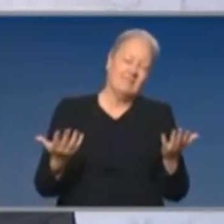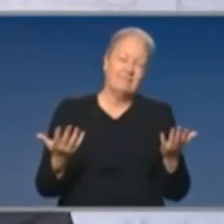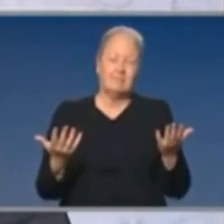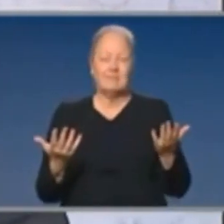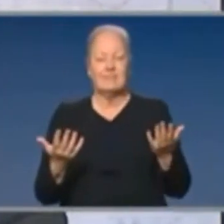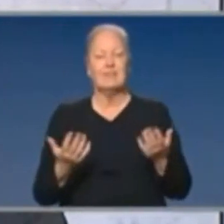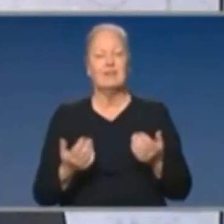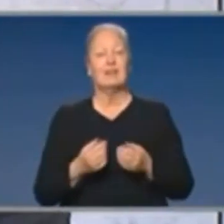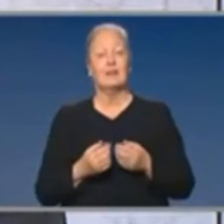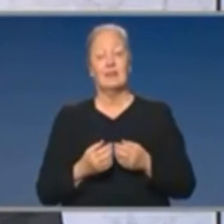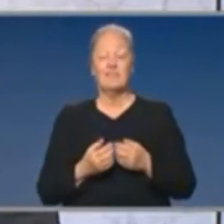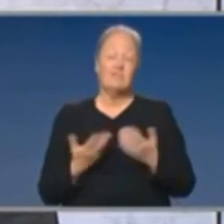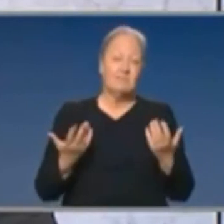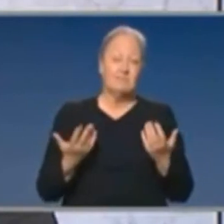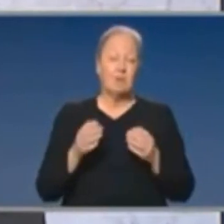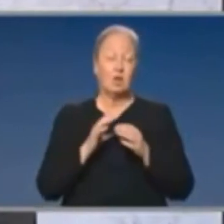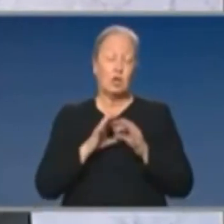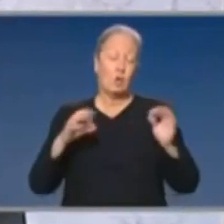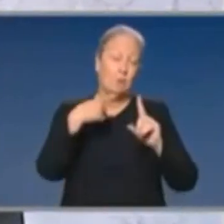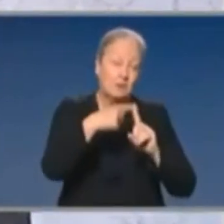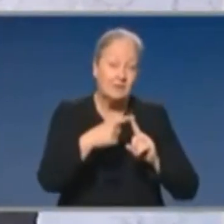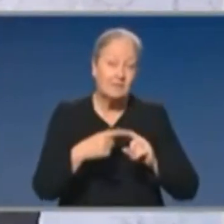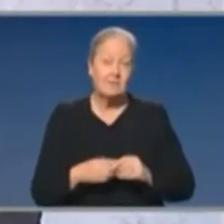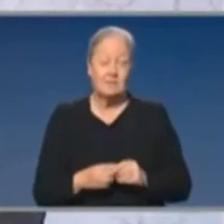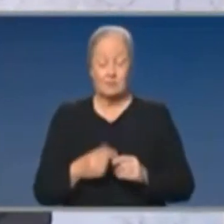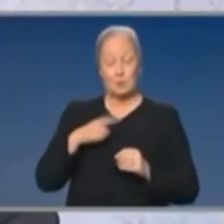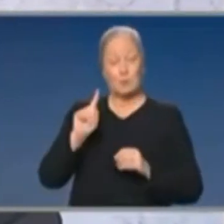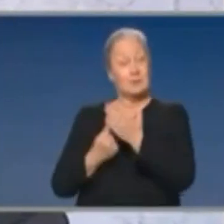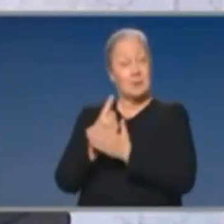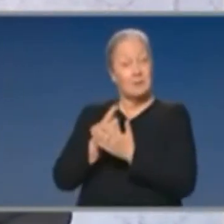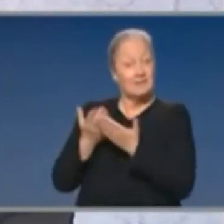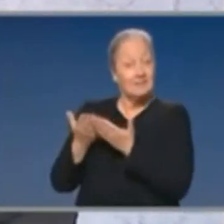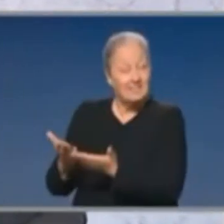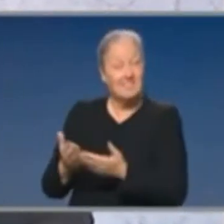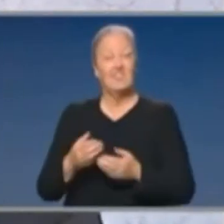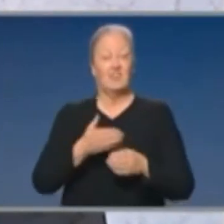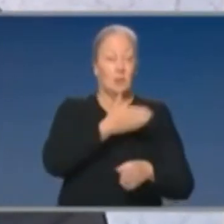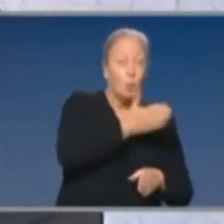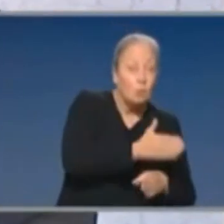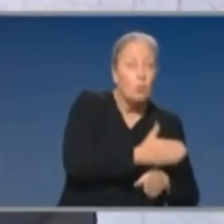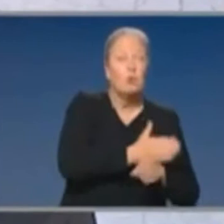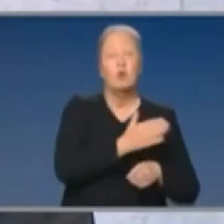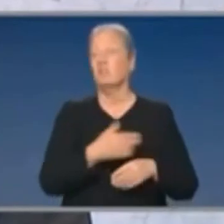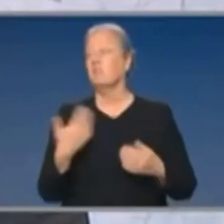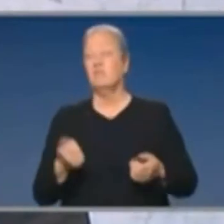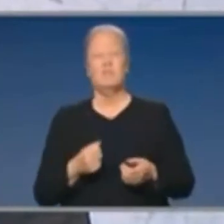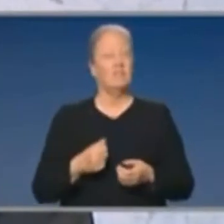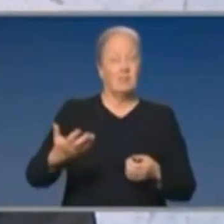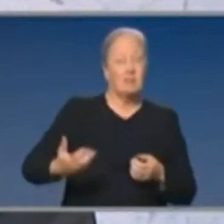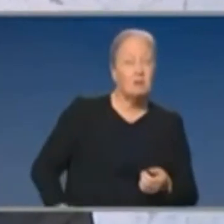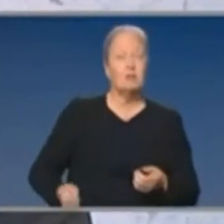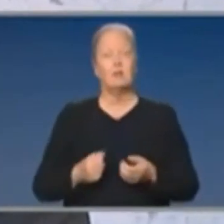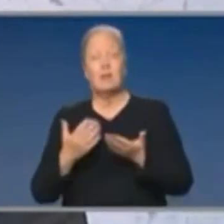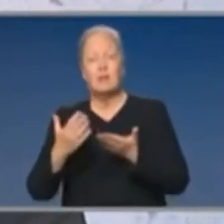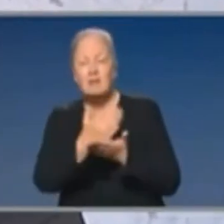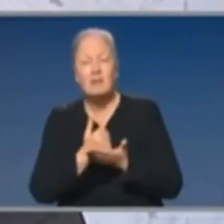It's certainly not going to have a positive impact, it's going to have a negative impact. It's actually going to impact on employment and on incomes and revenues and all of these